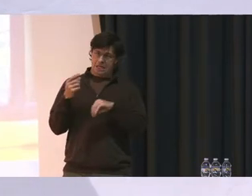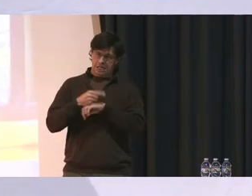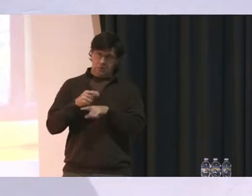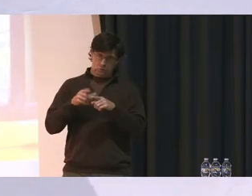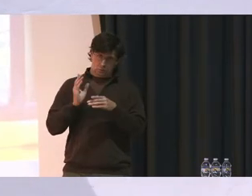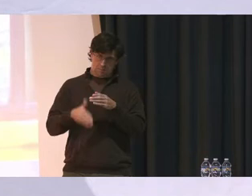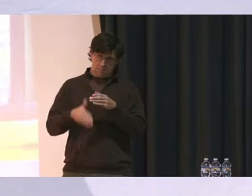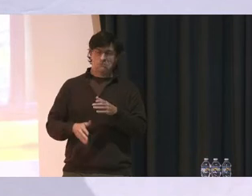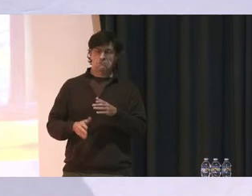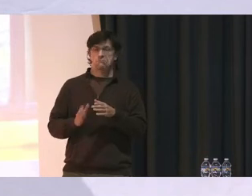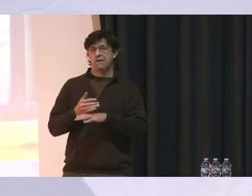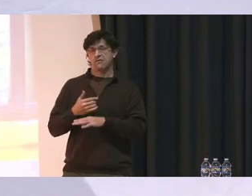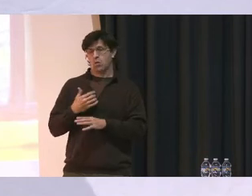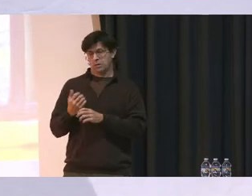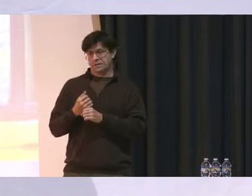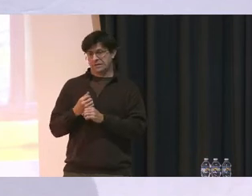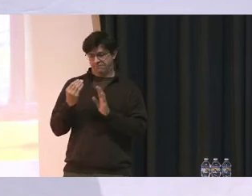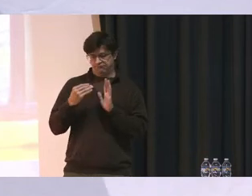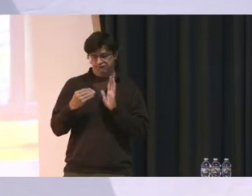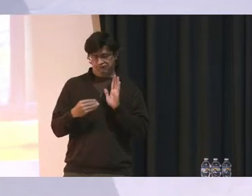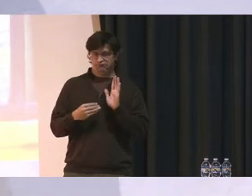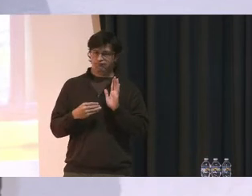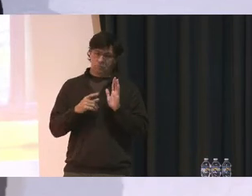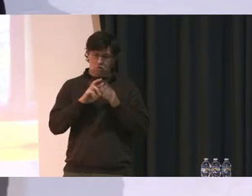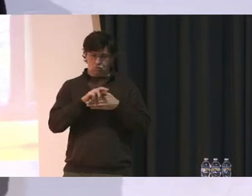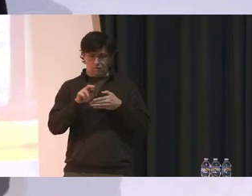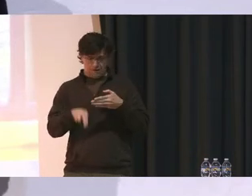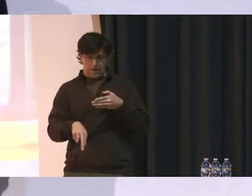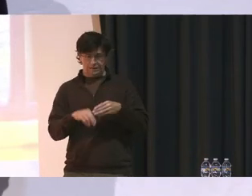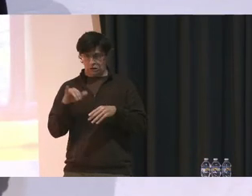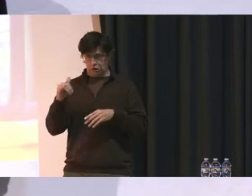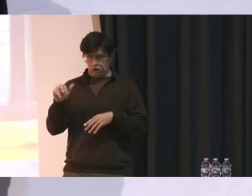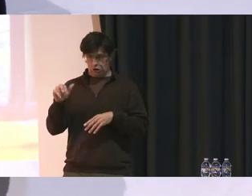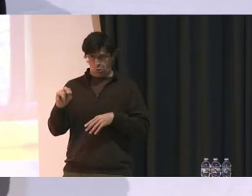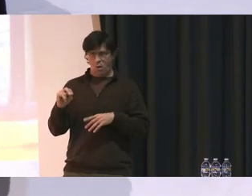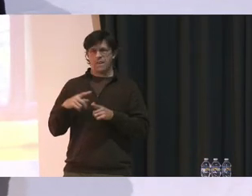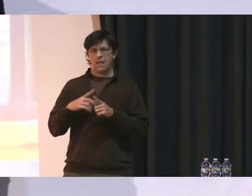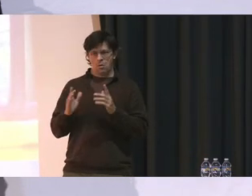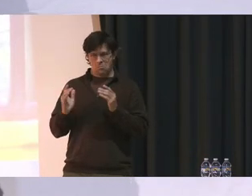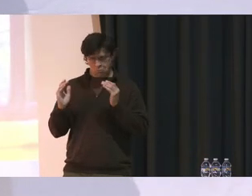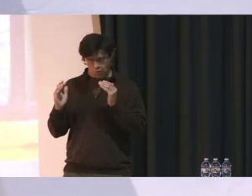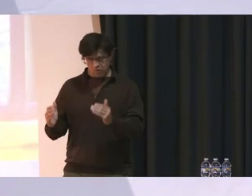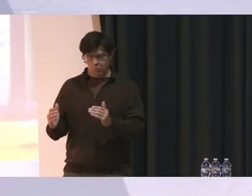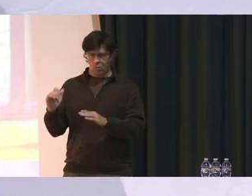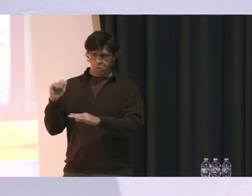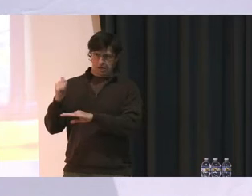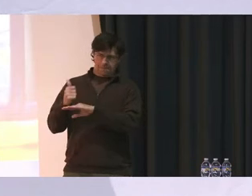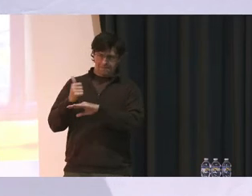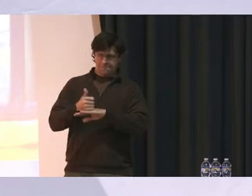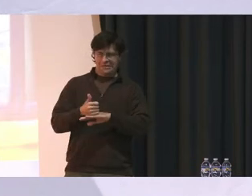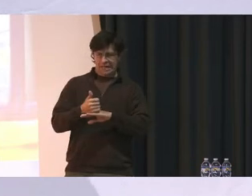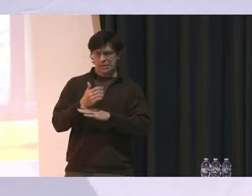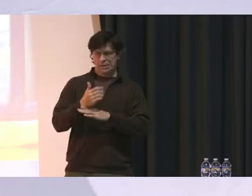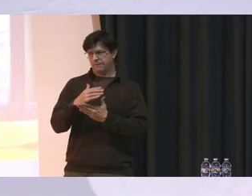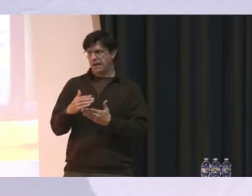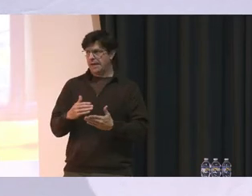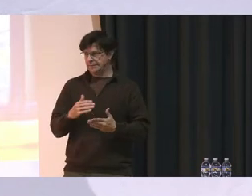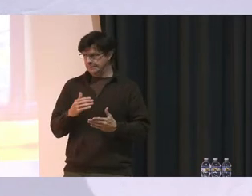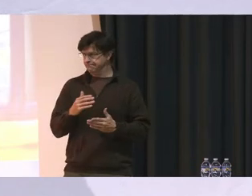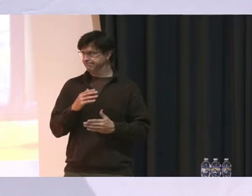And once we receive those findings in January, we'll move forward with the implementation phase. And